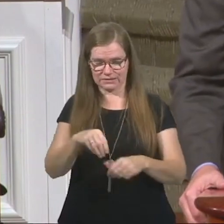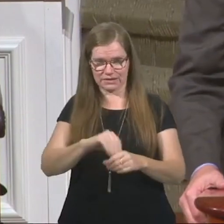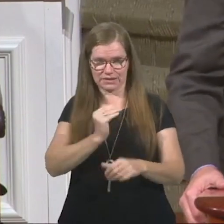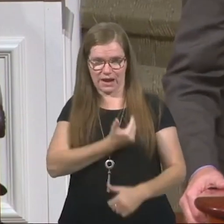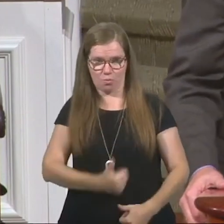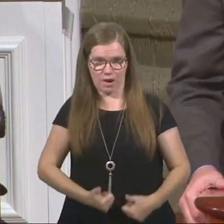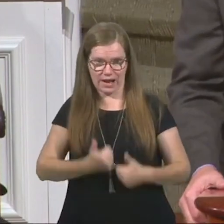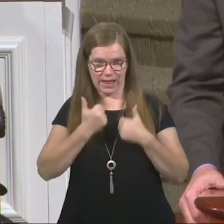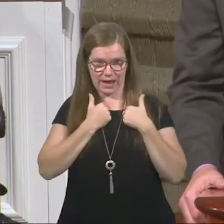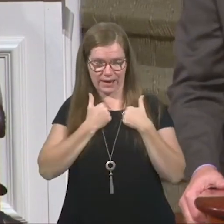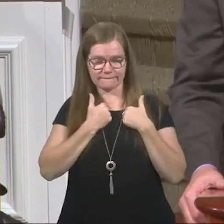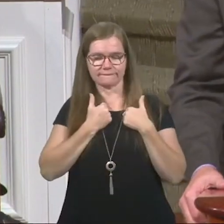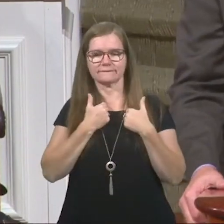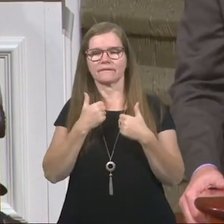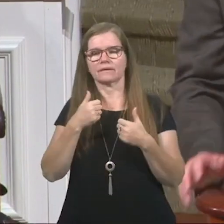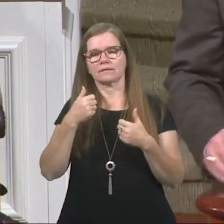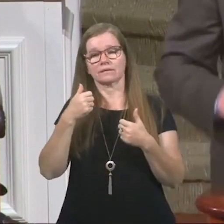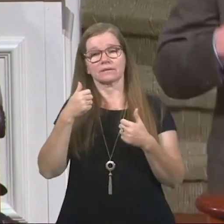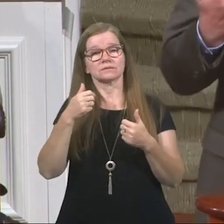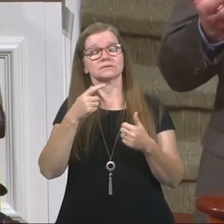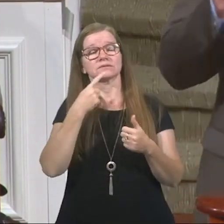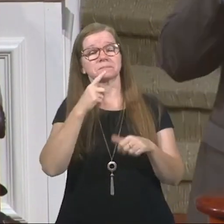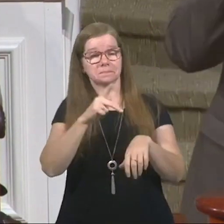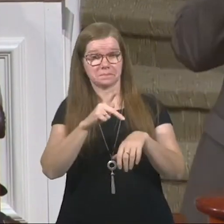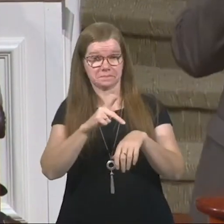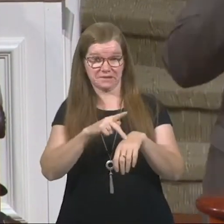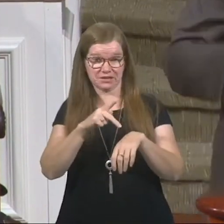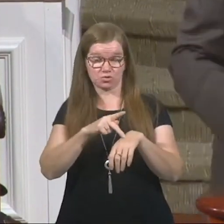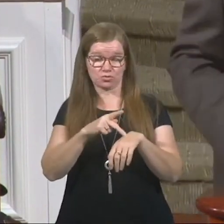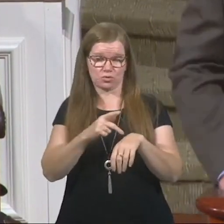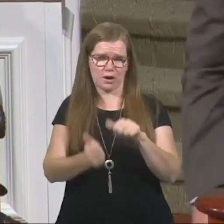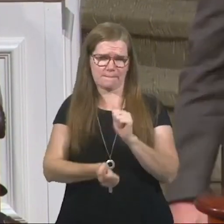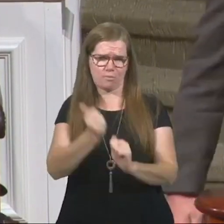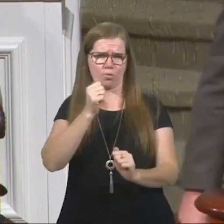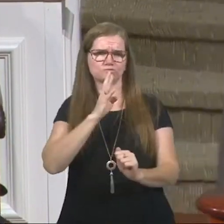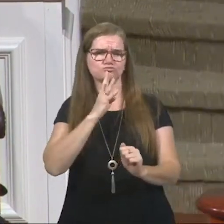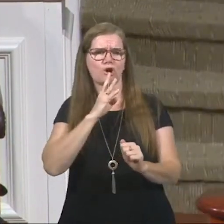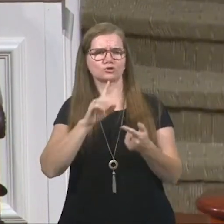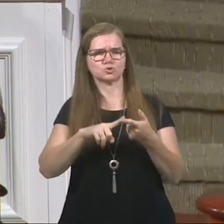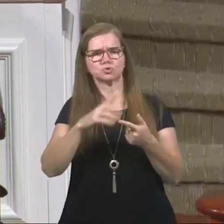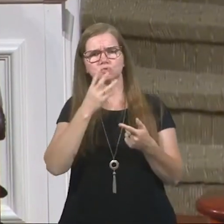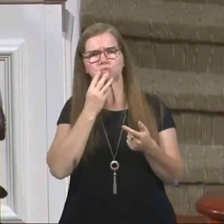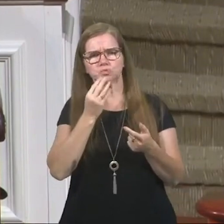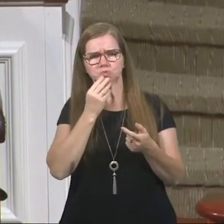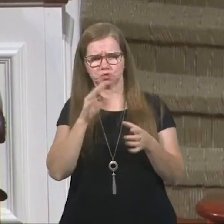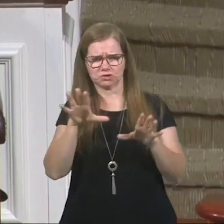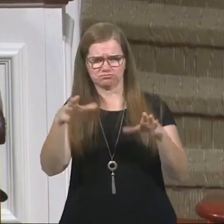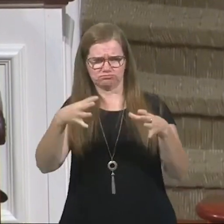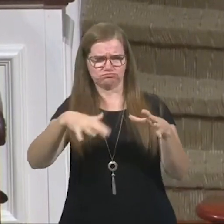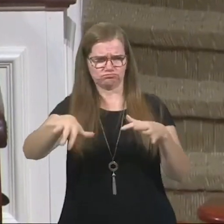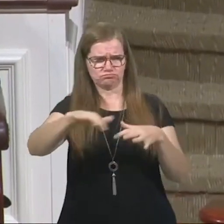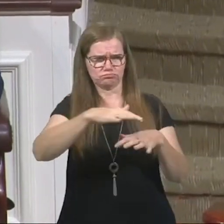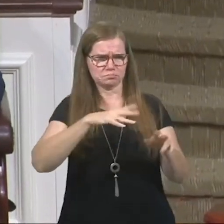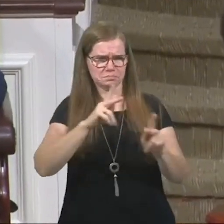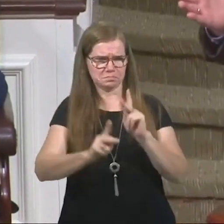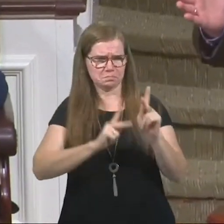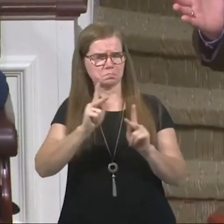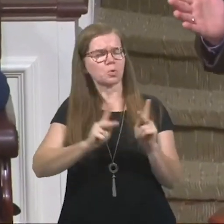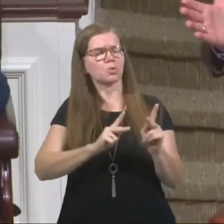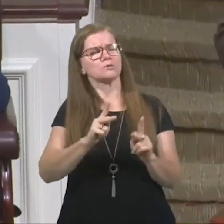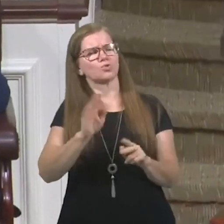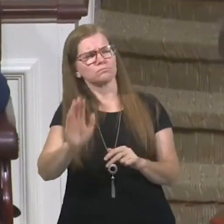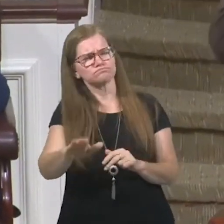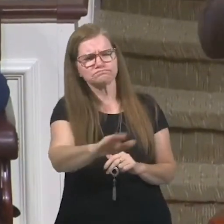the will of the Gentiles. And he says, Peter is talking to primarily a Jewish audience. And he says, look, as we review